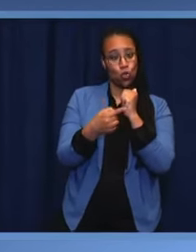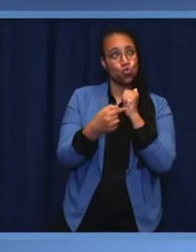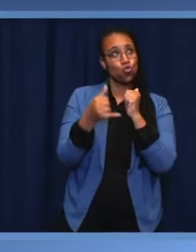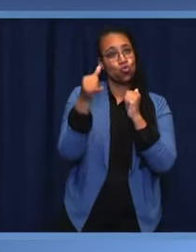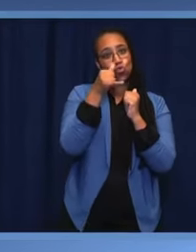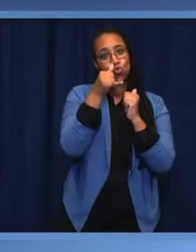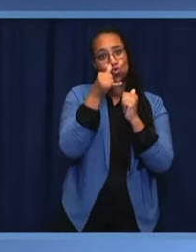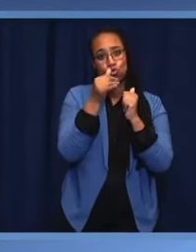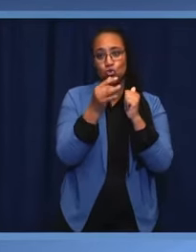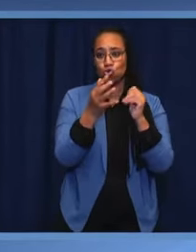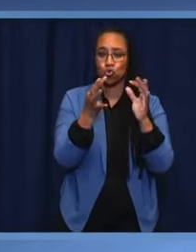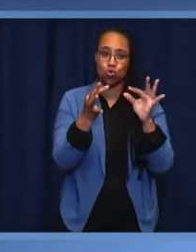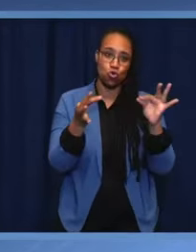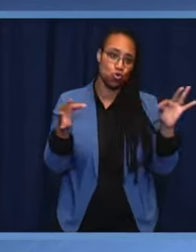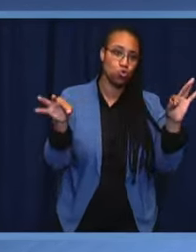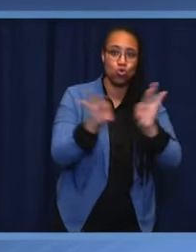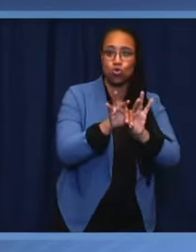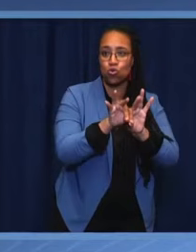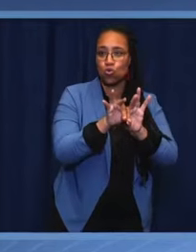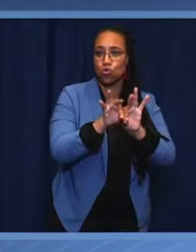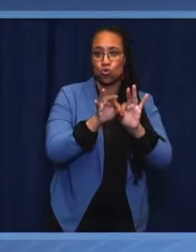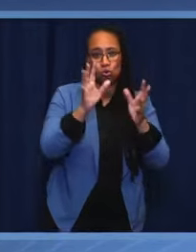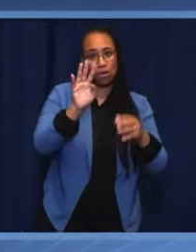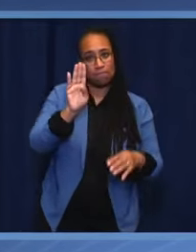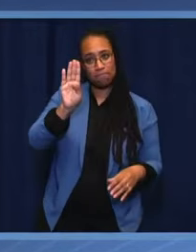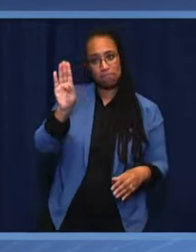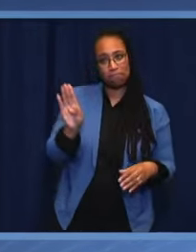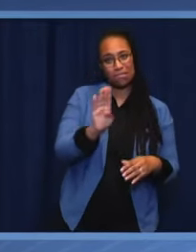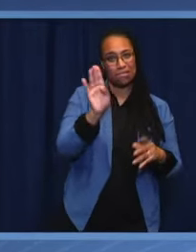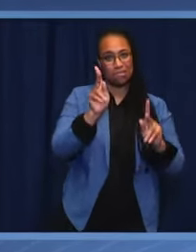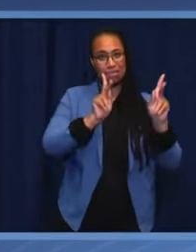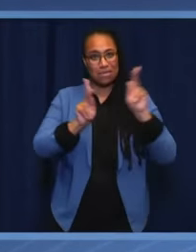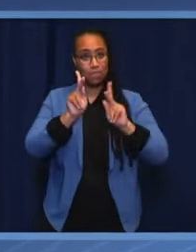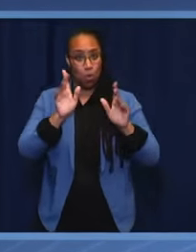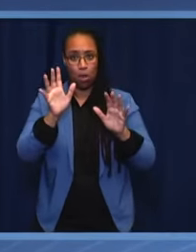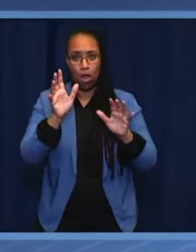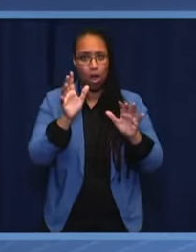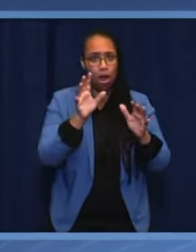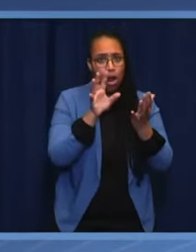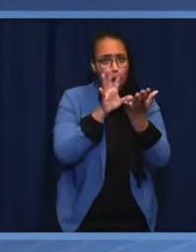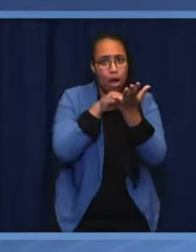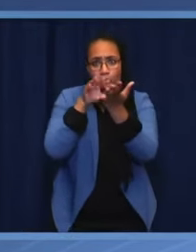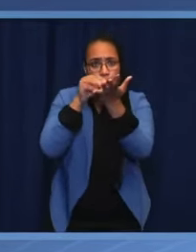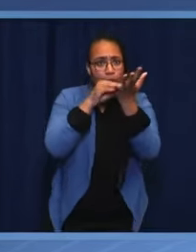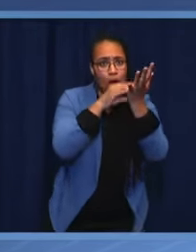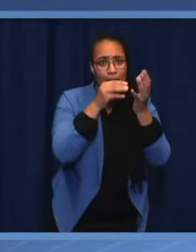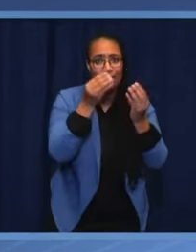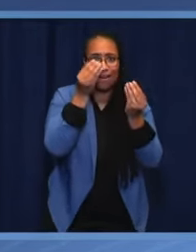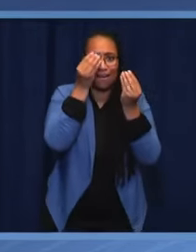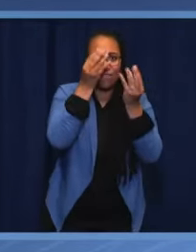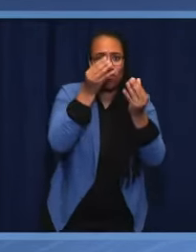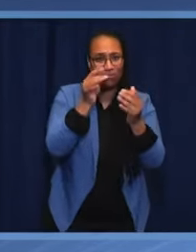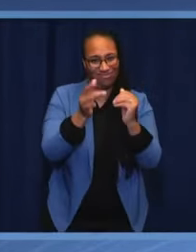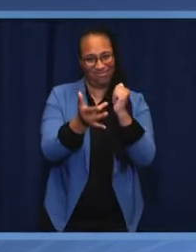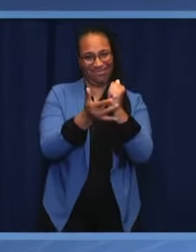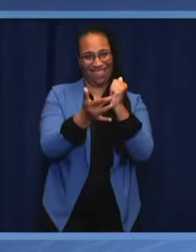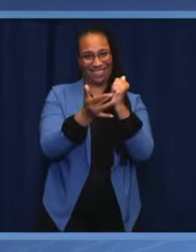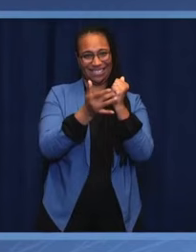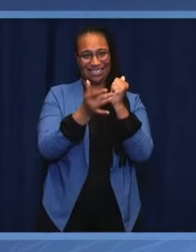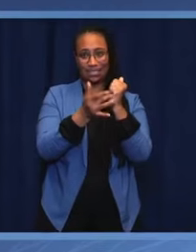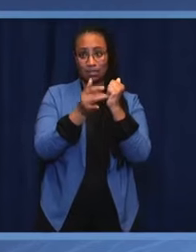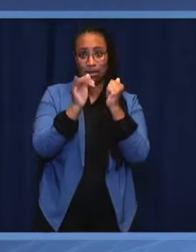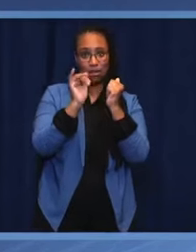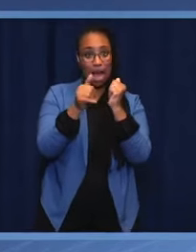Billions of people have access to knowledge and information. And even across continents, we can communicate, exchange